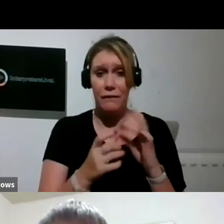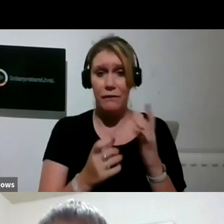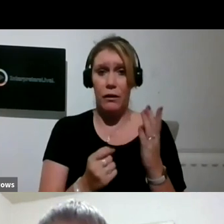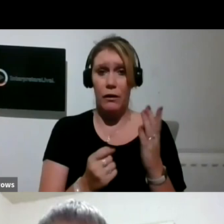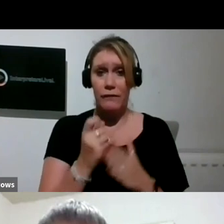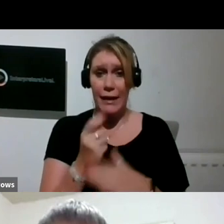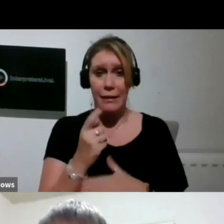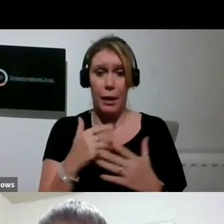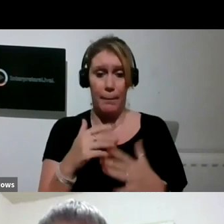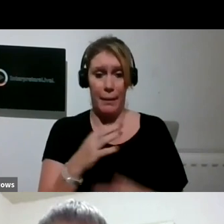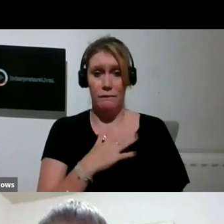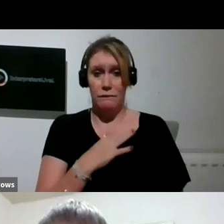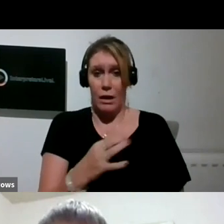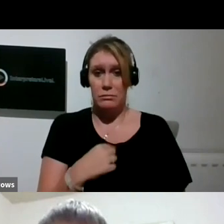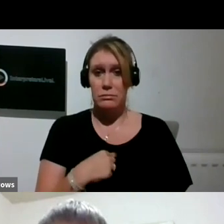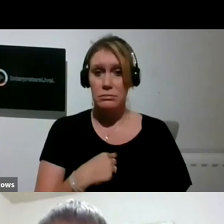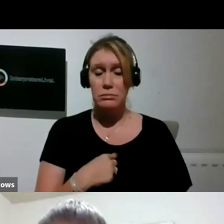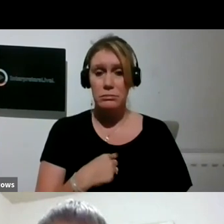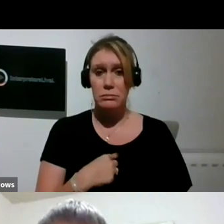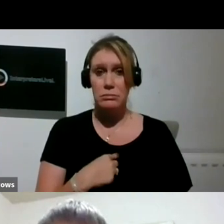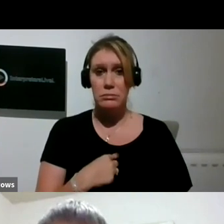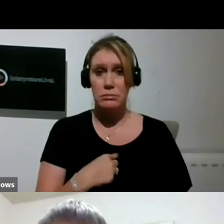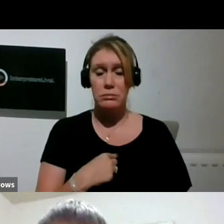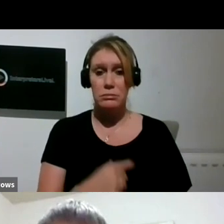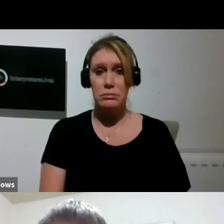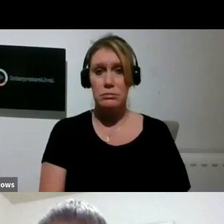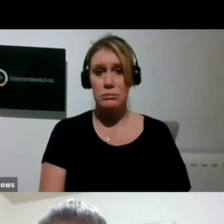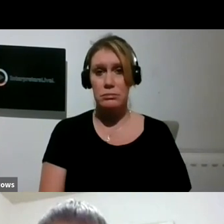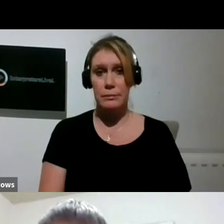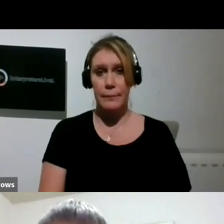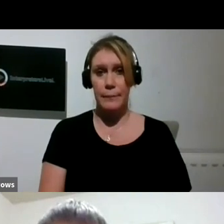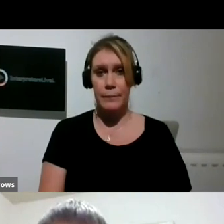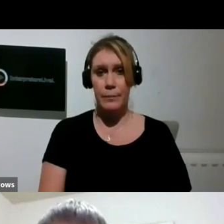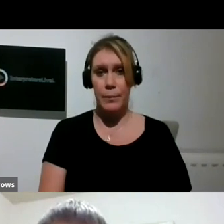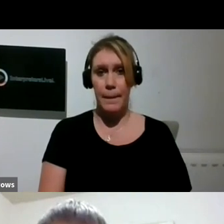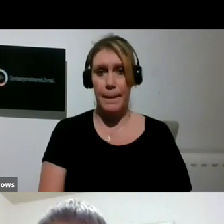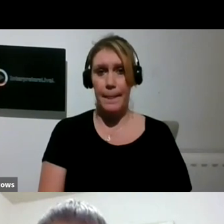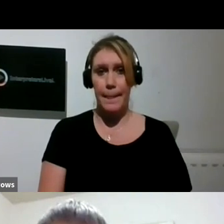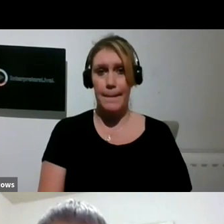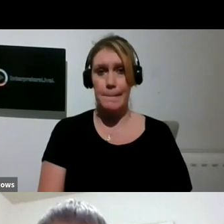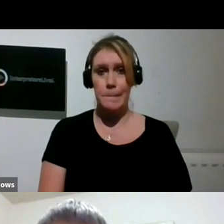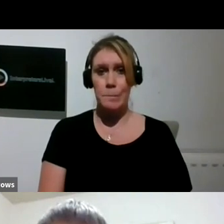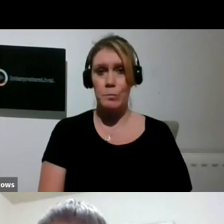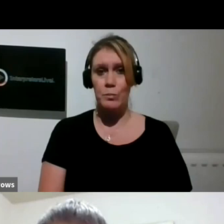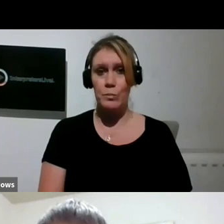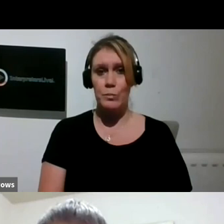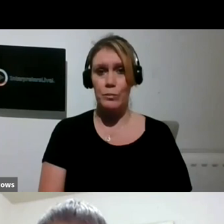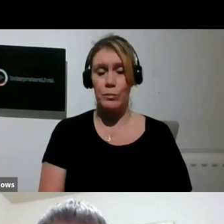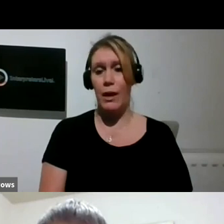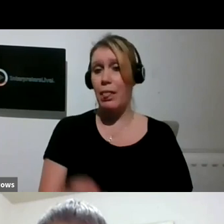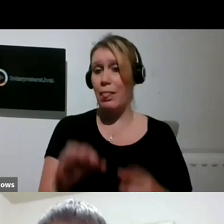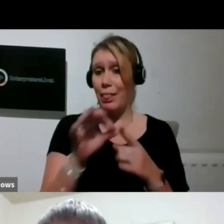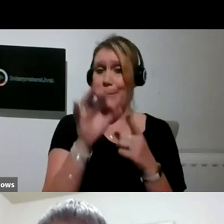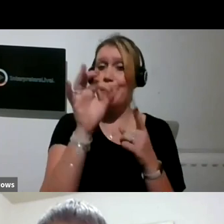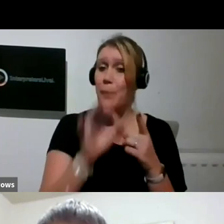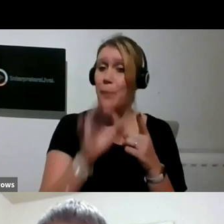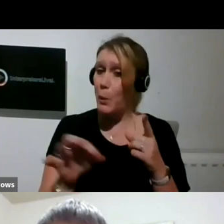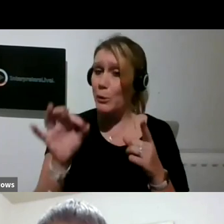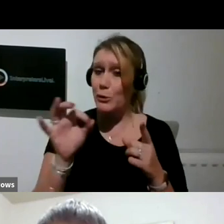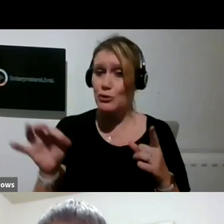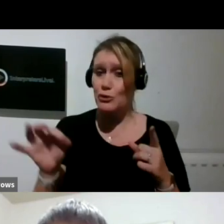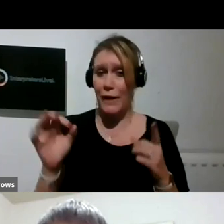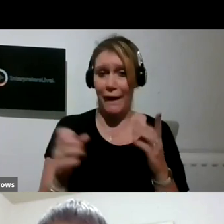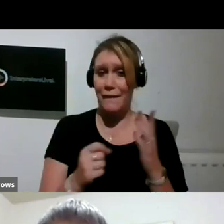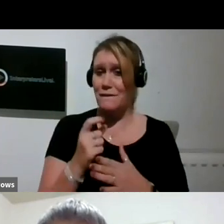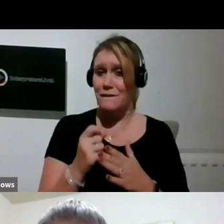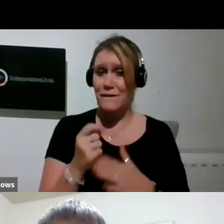to and that the poetry events that